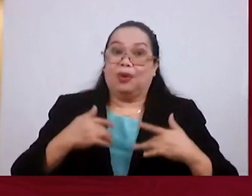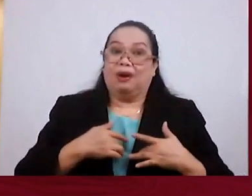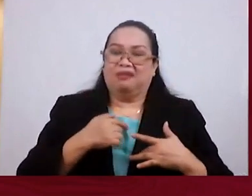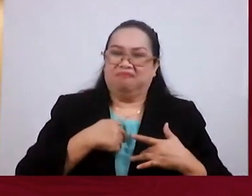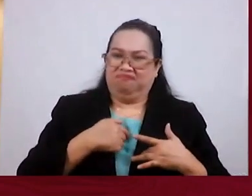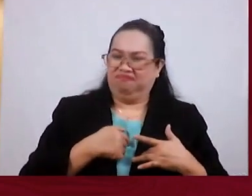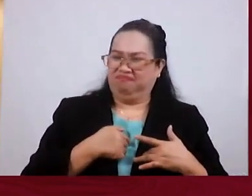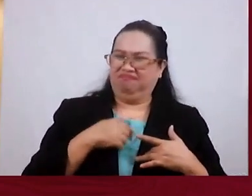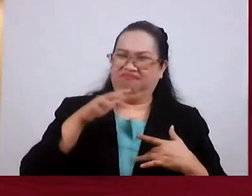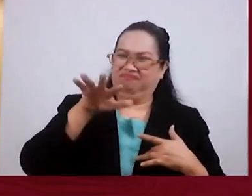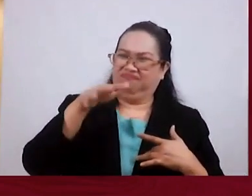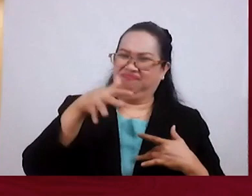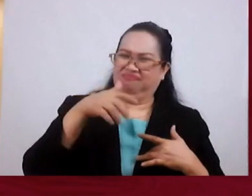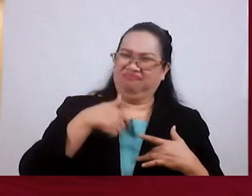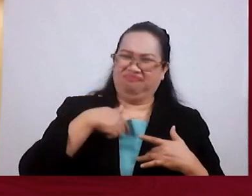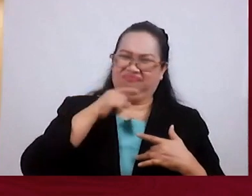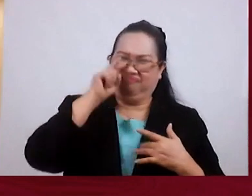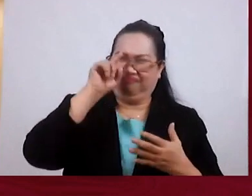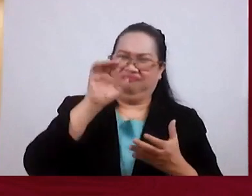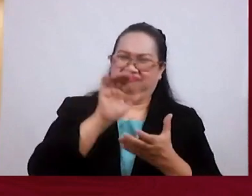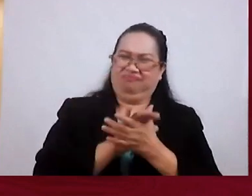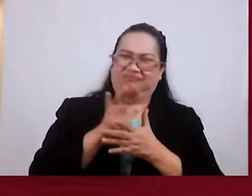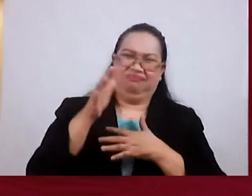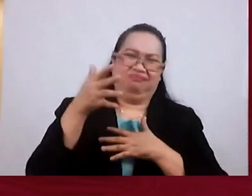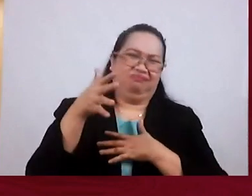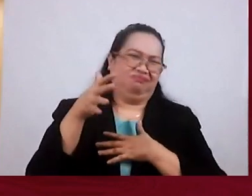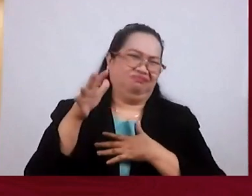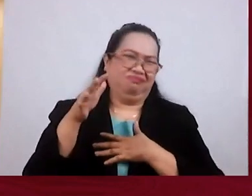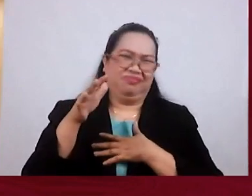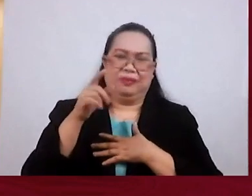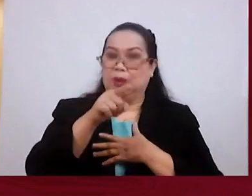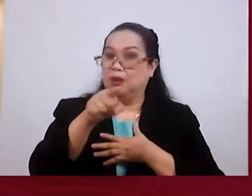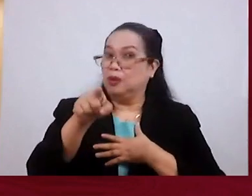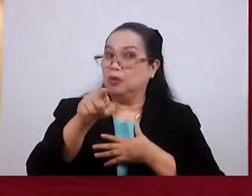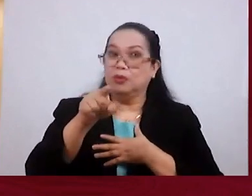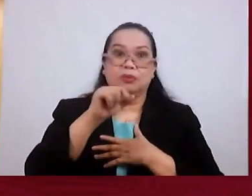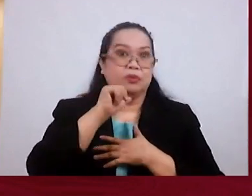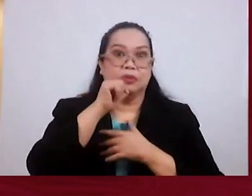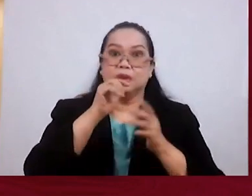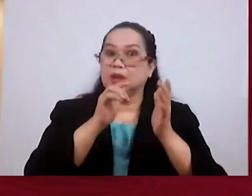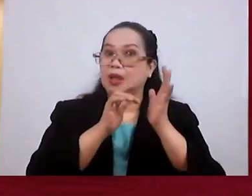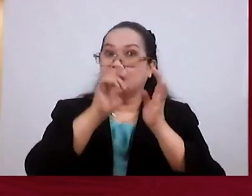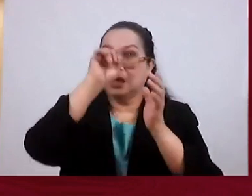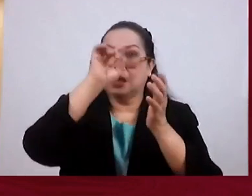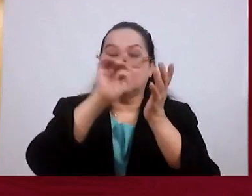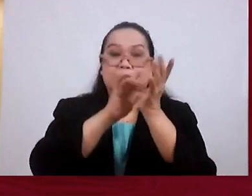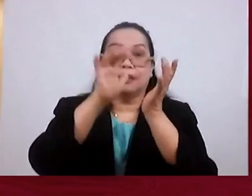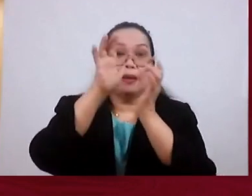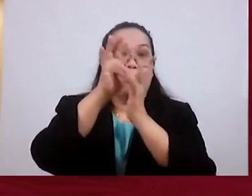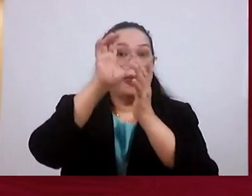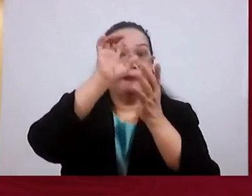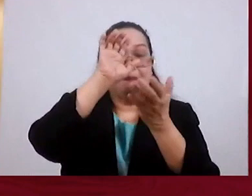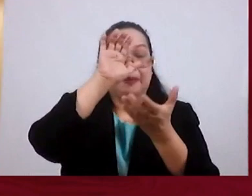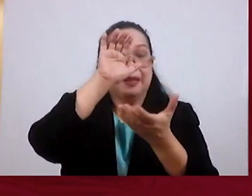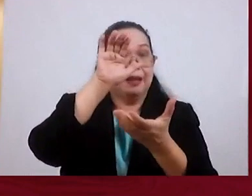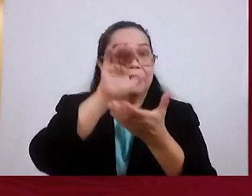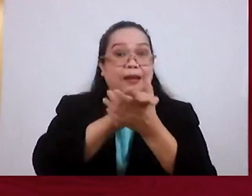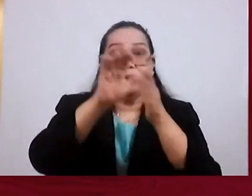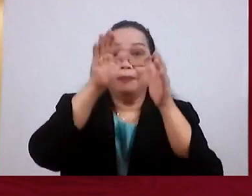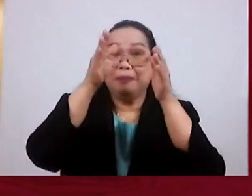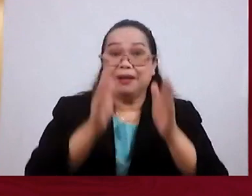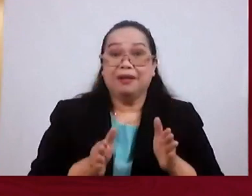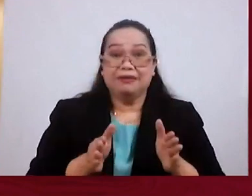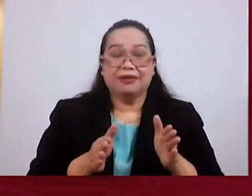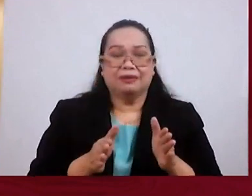saying, Should I keep believing this? He's saying to them, You may not be a believer at all. And there might come a point in